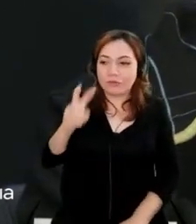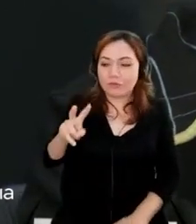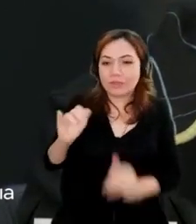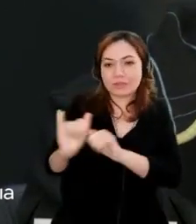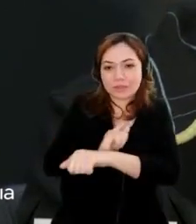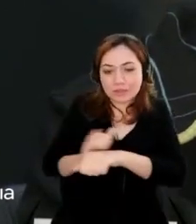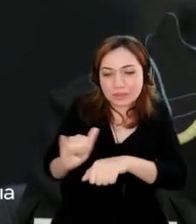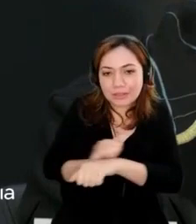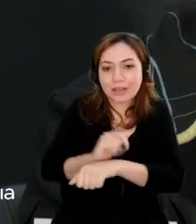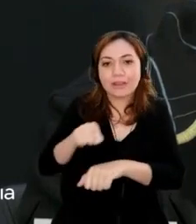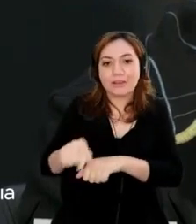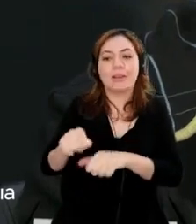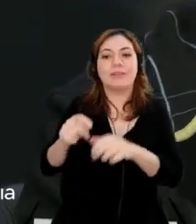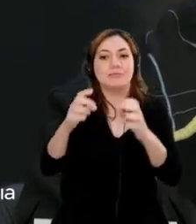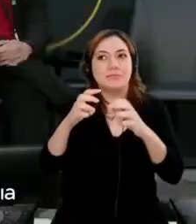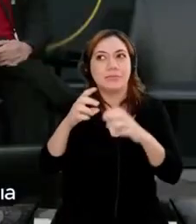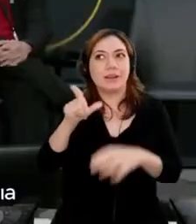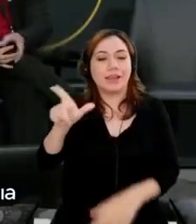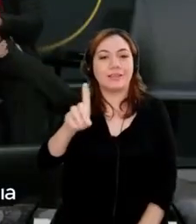agency based out of Dallas.